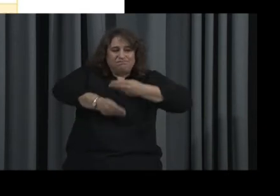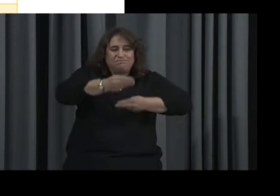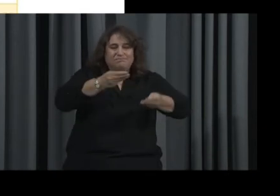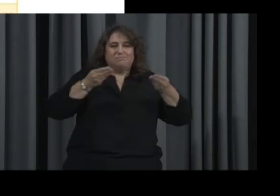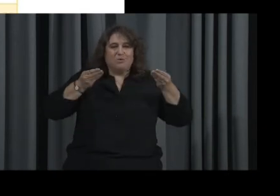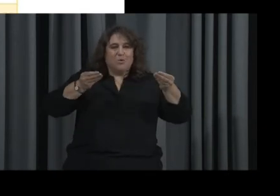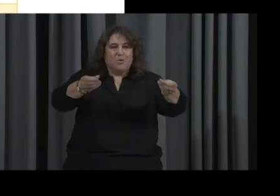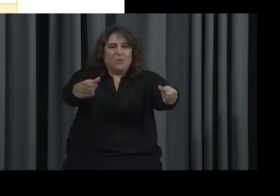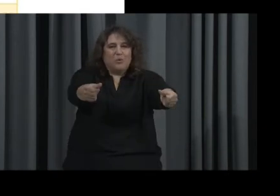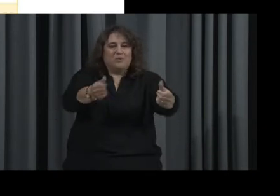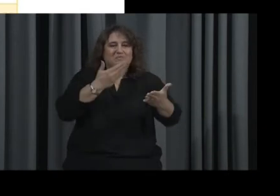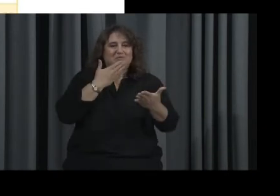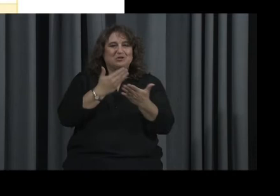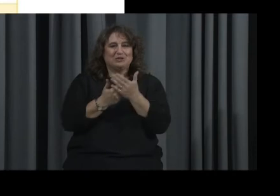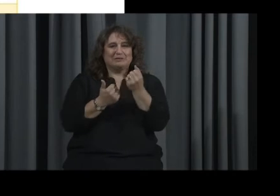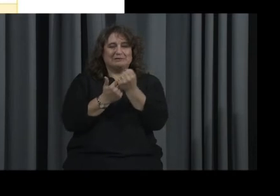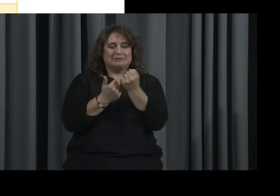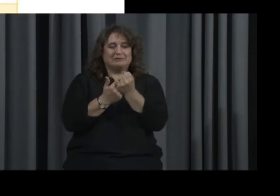Financial stability. Okay.